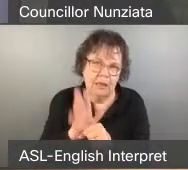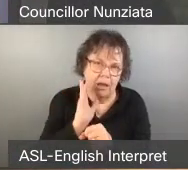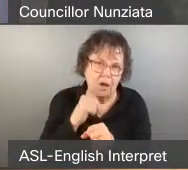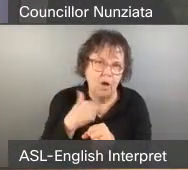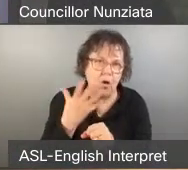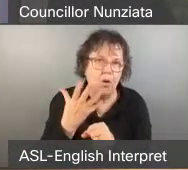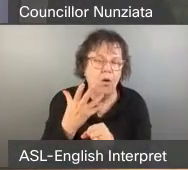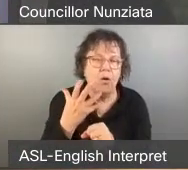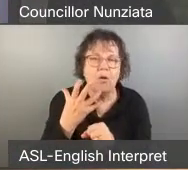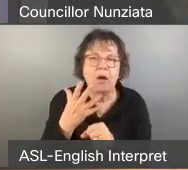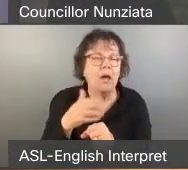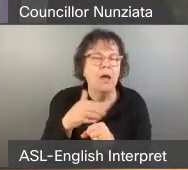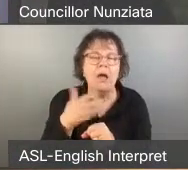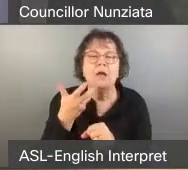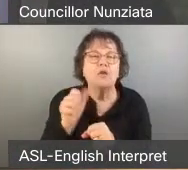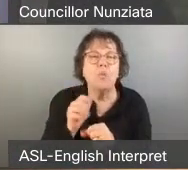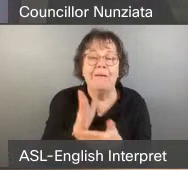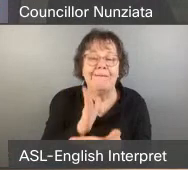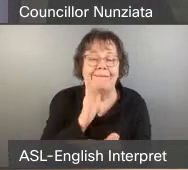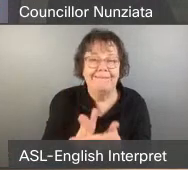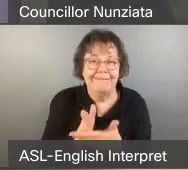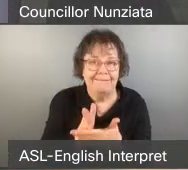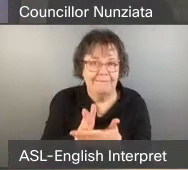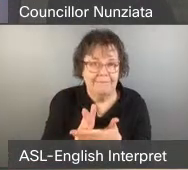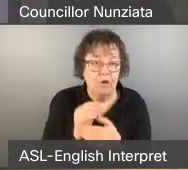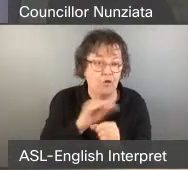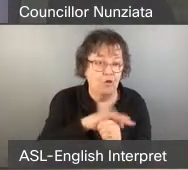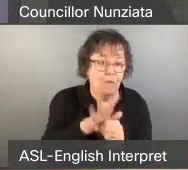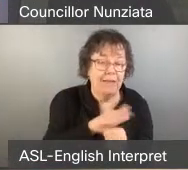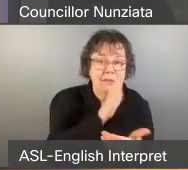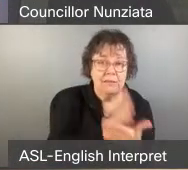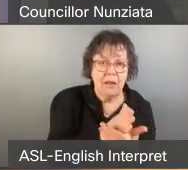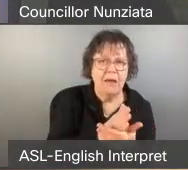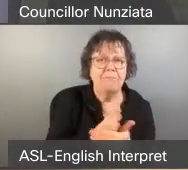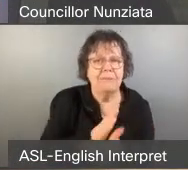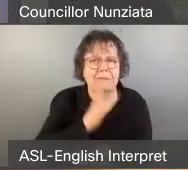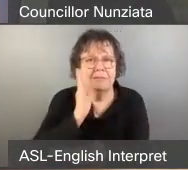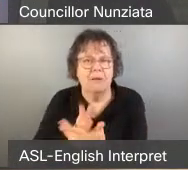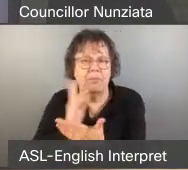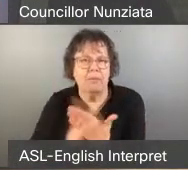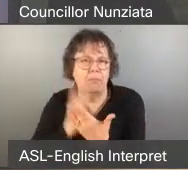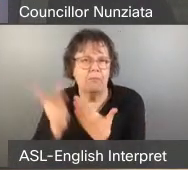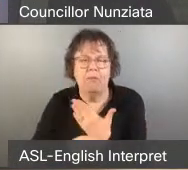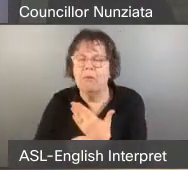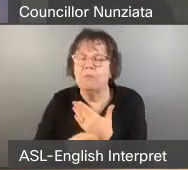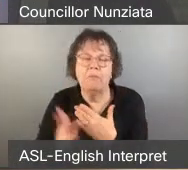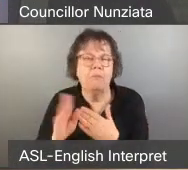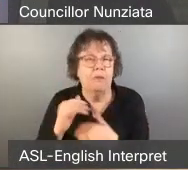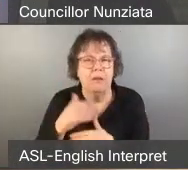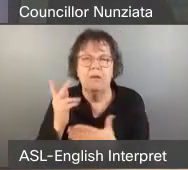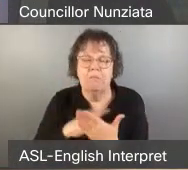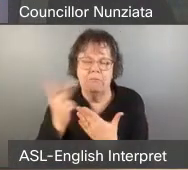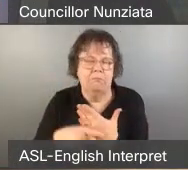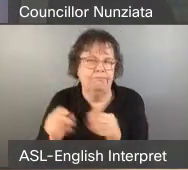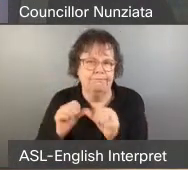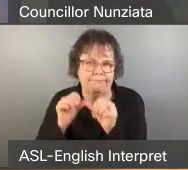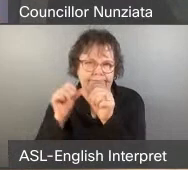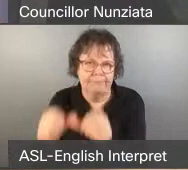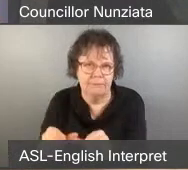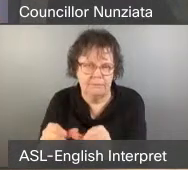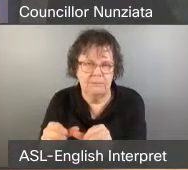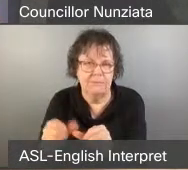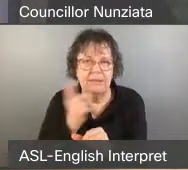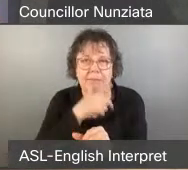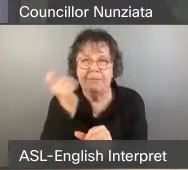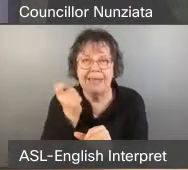we want to make it permanent because, you know, people being unable to pay their rent is not a COVID specific phenomenon.